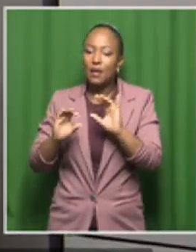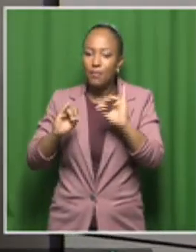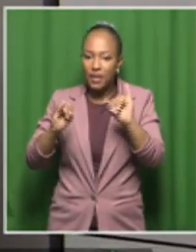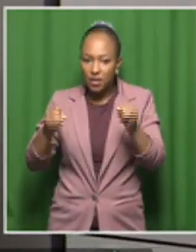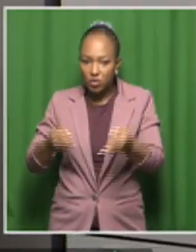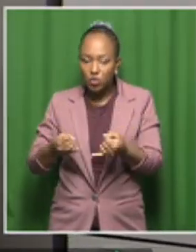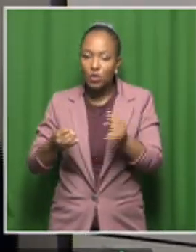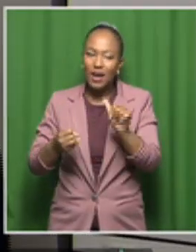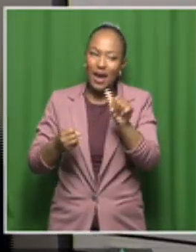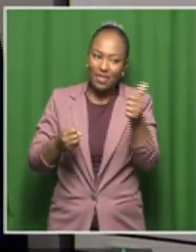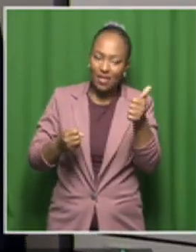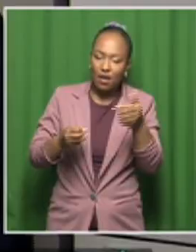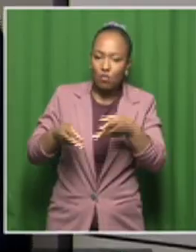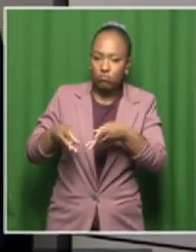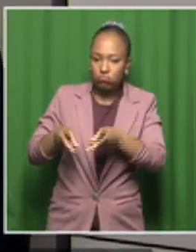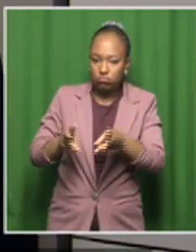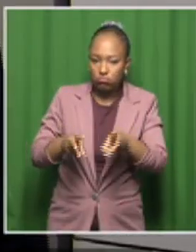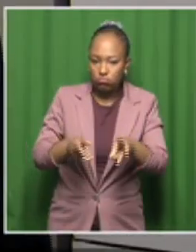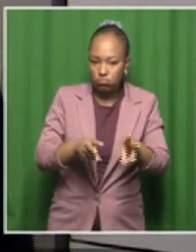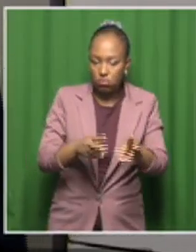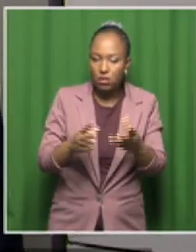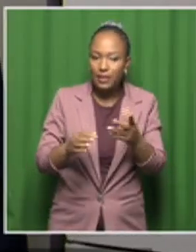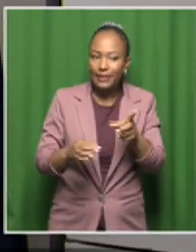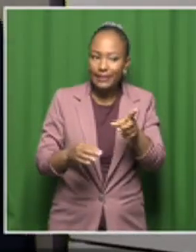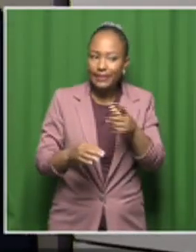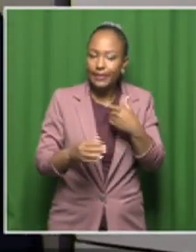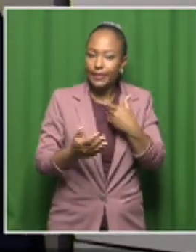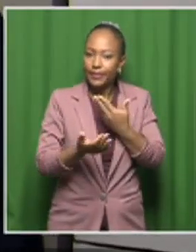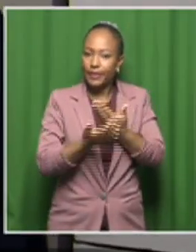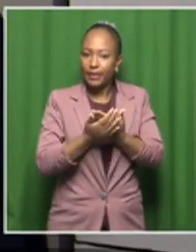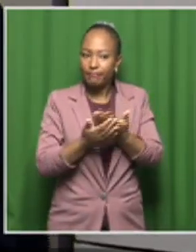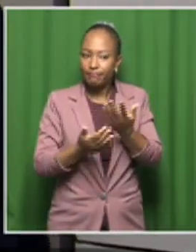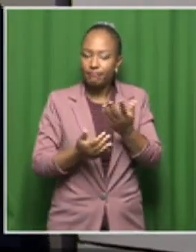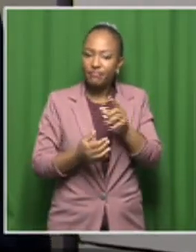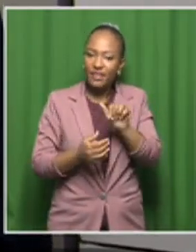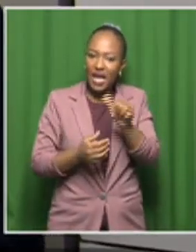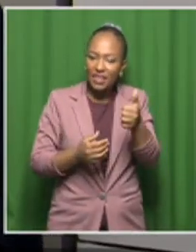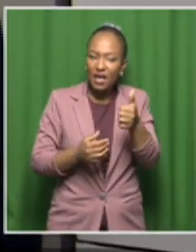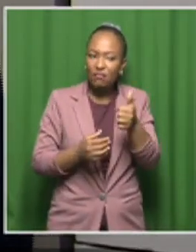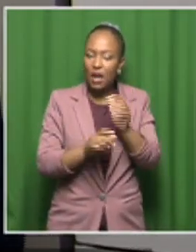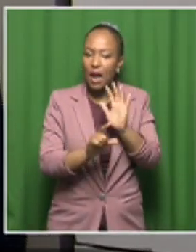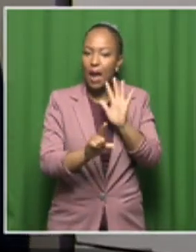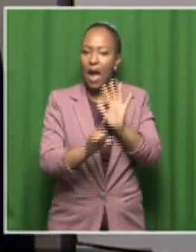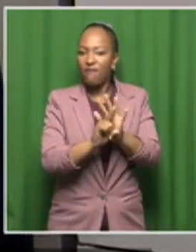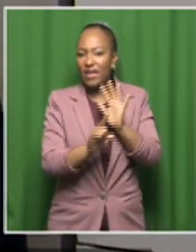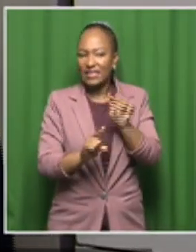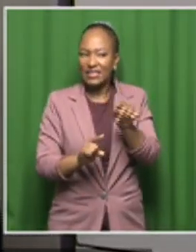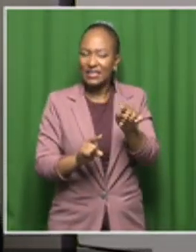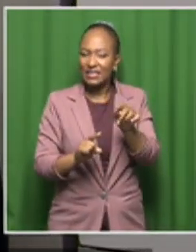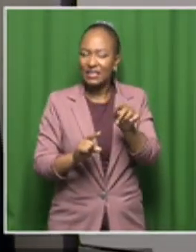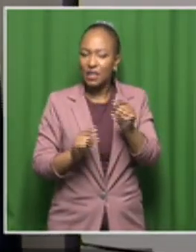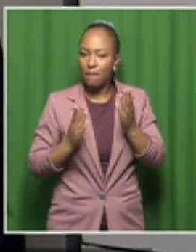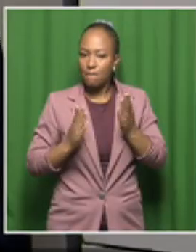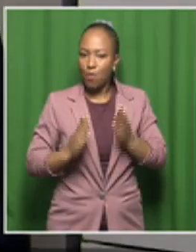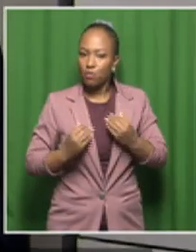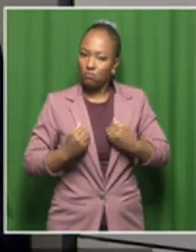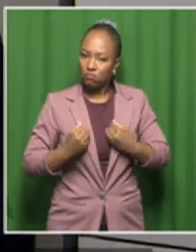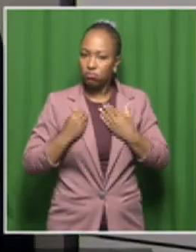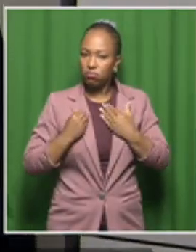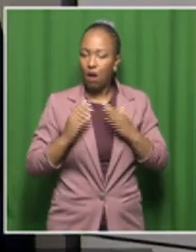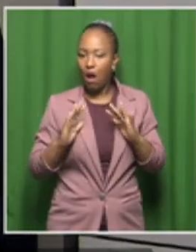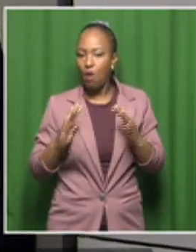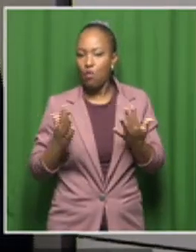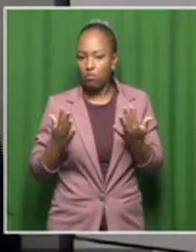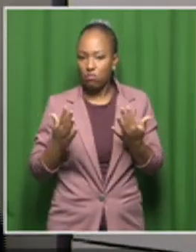effect-based method. So with effect-based method, we are able to get the toxicological effect that we might